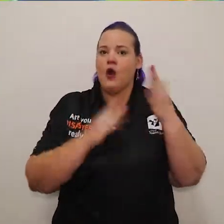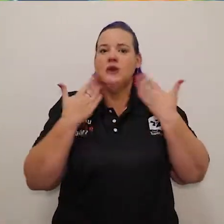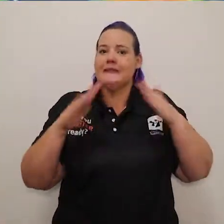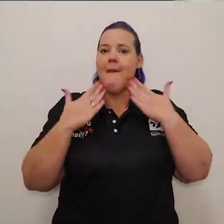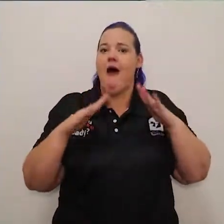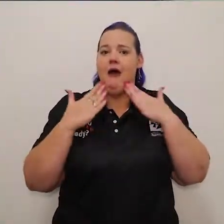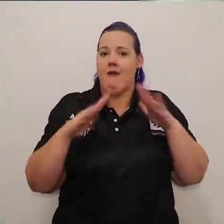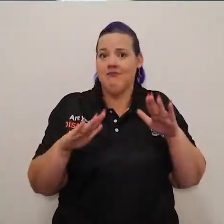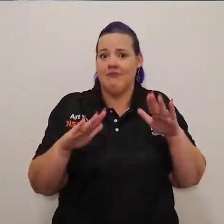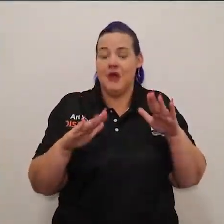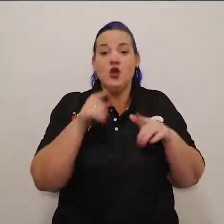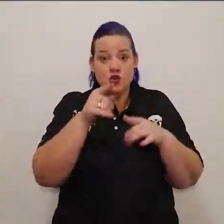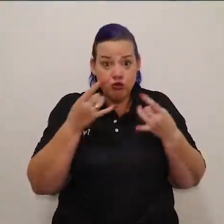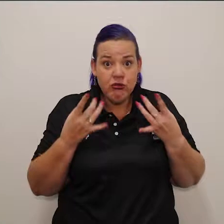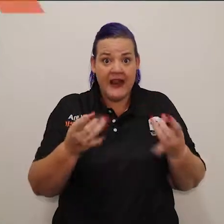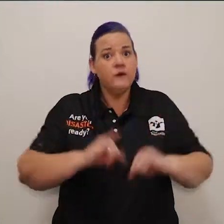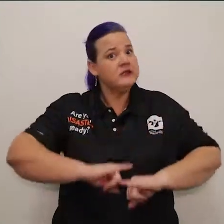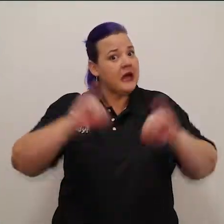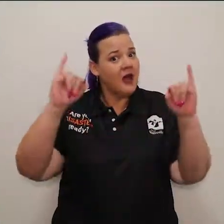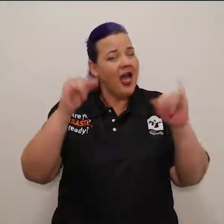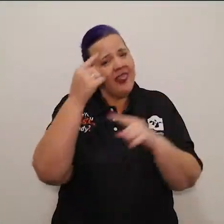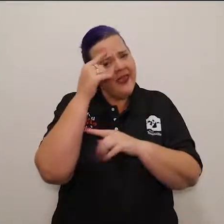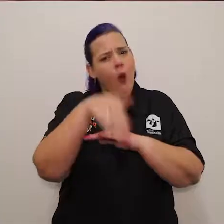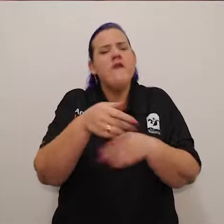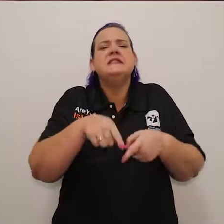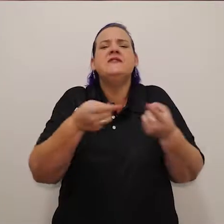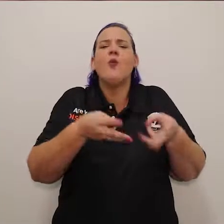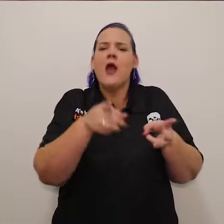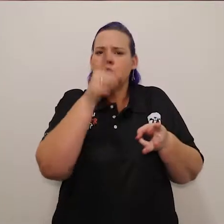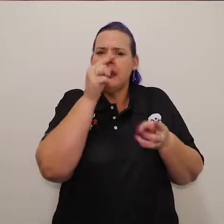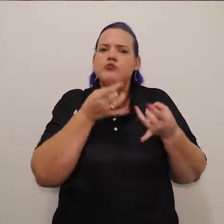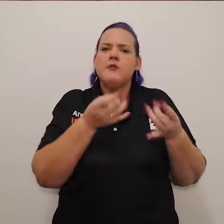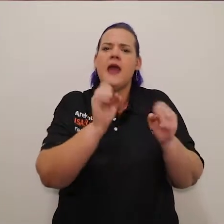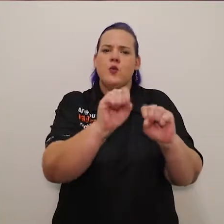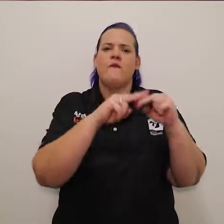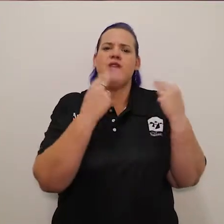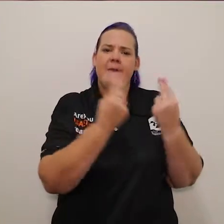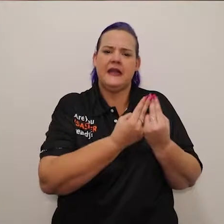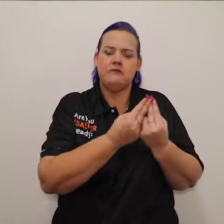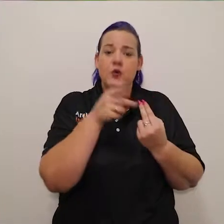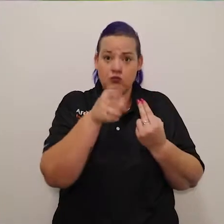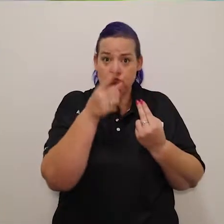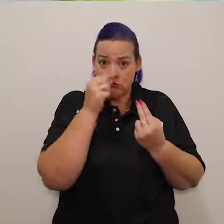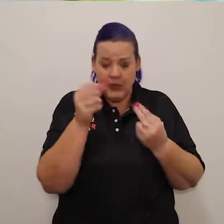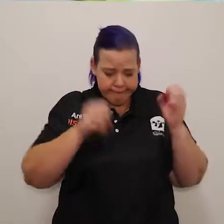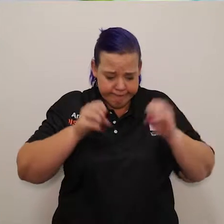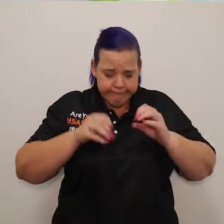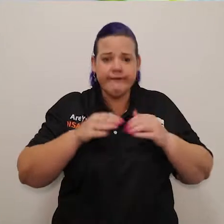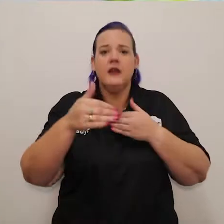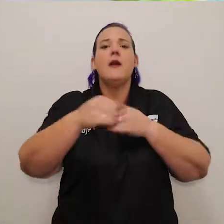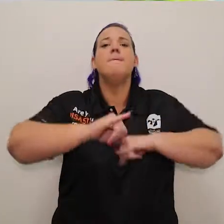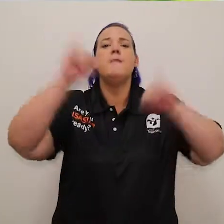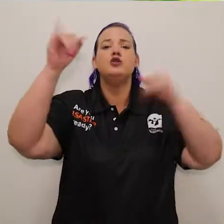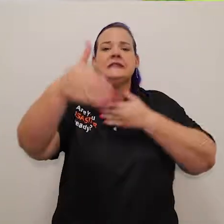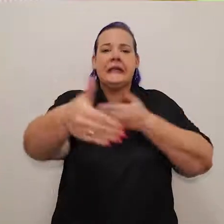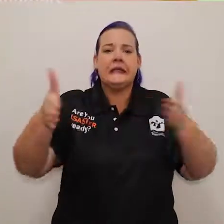summer. Are you disaster ready? Think about ways you can prepare your family. Stock an emergency